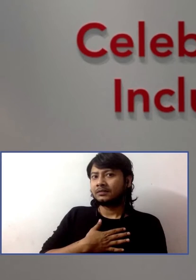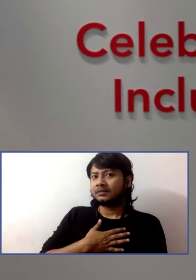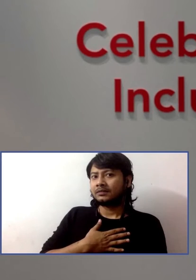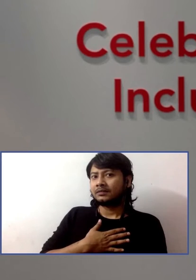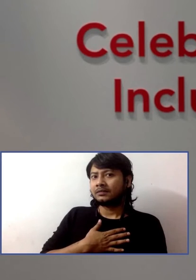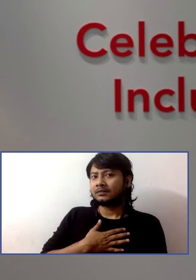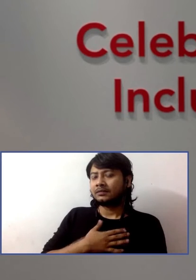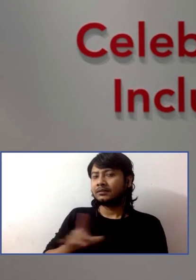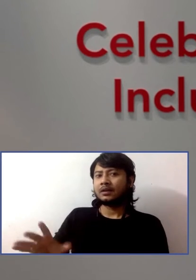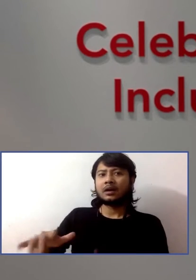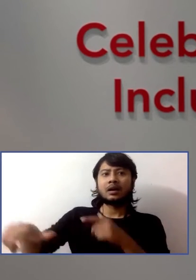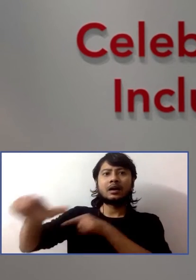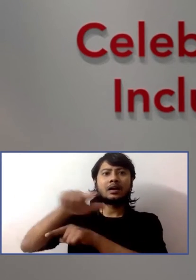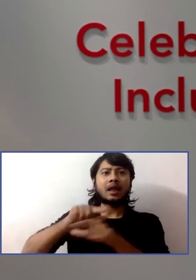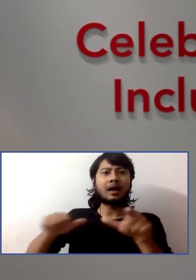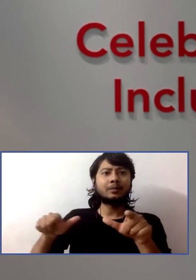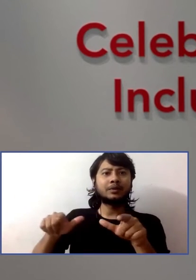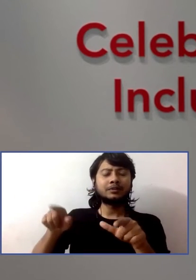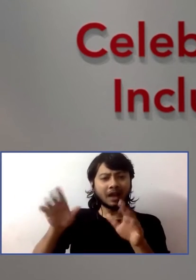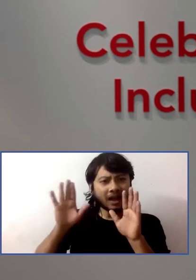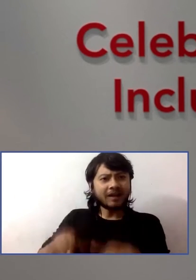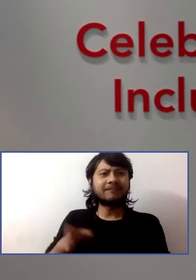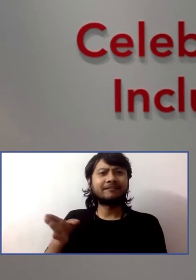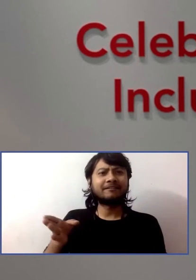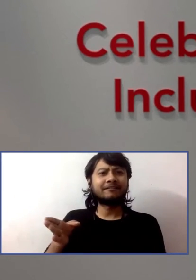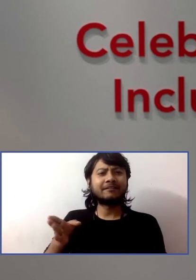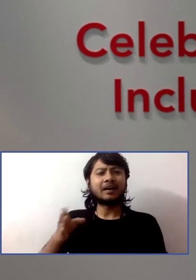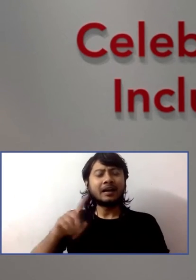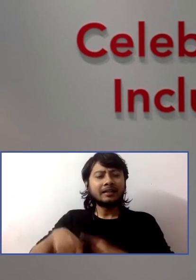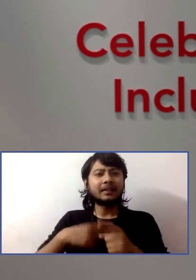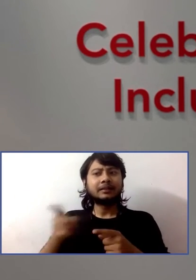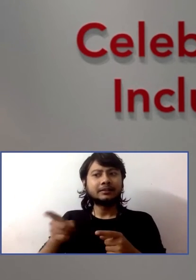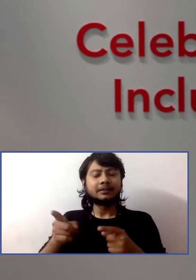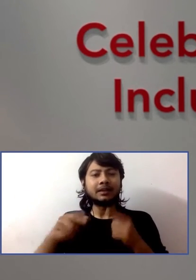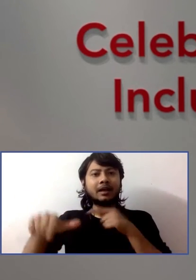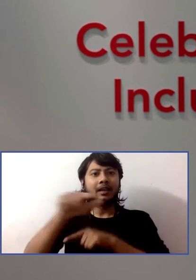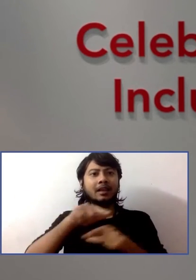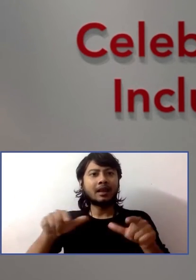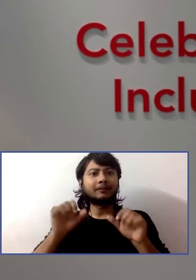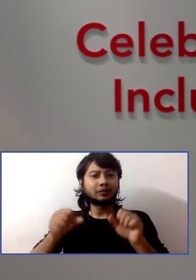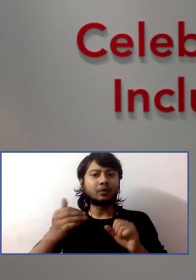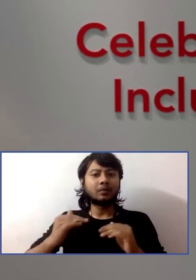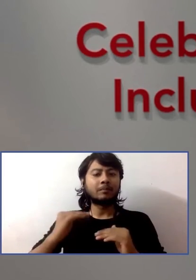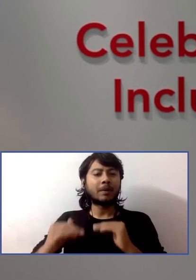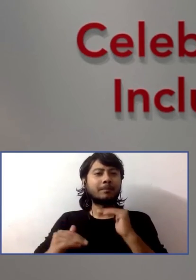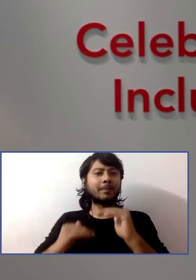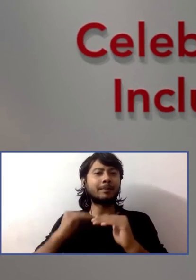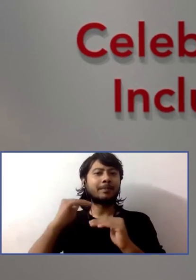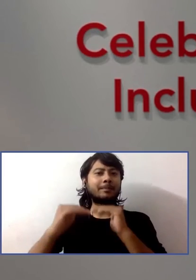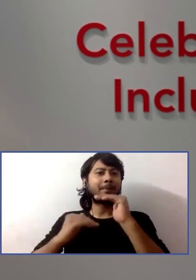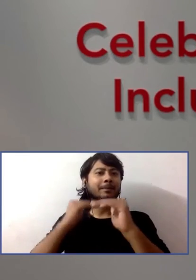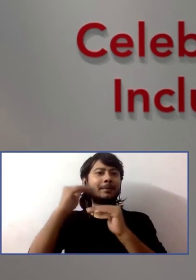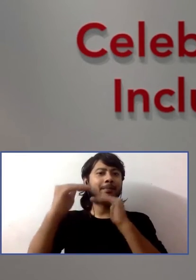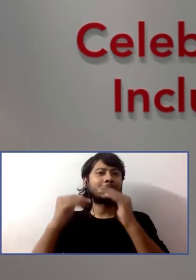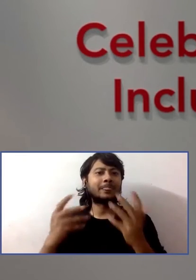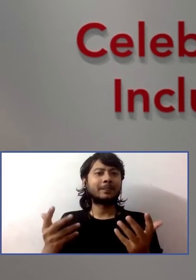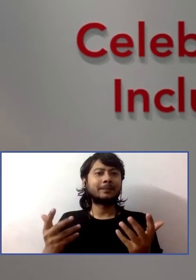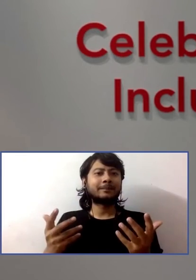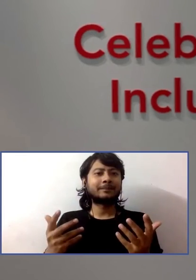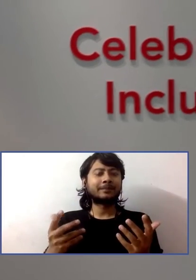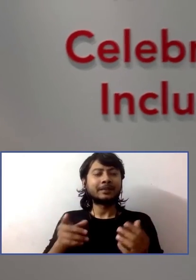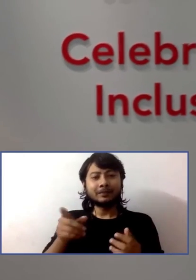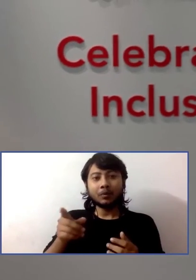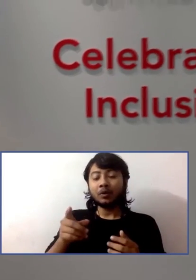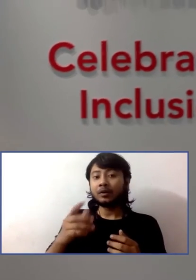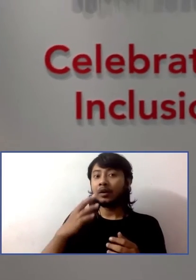And after that, she really started to talk a lot more. So, that's an example of using these real situations to